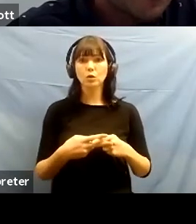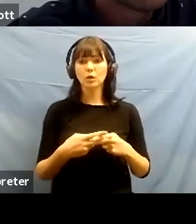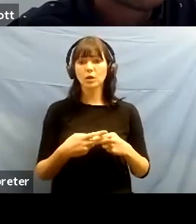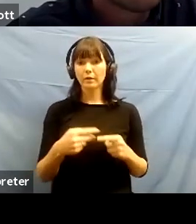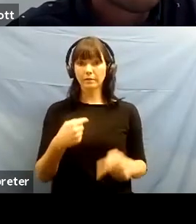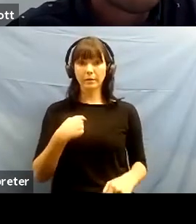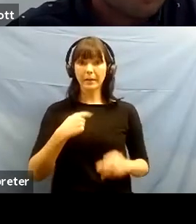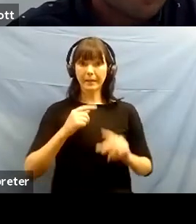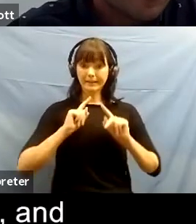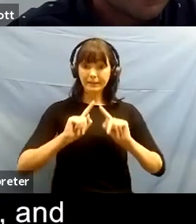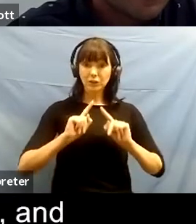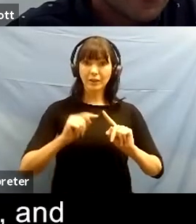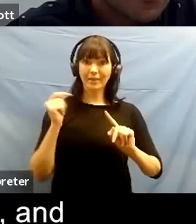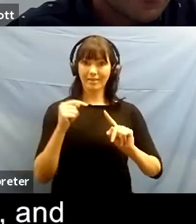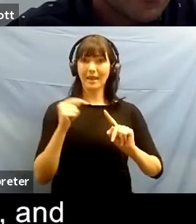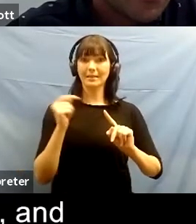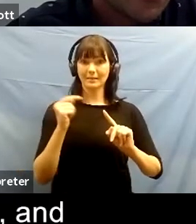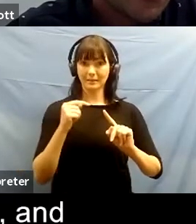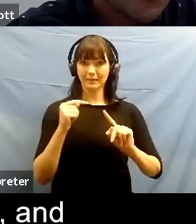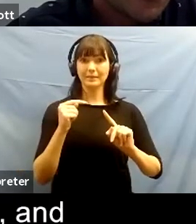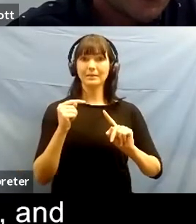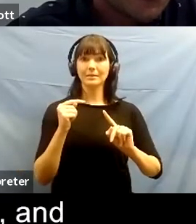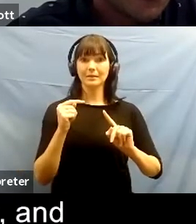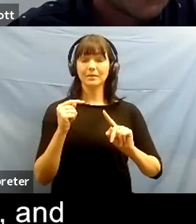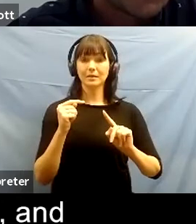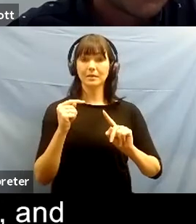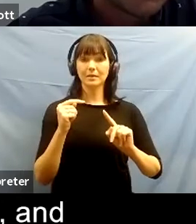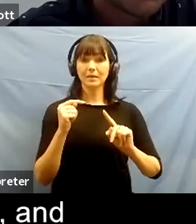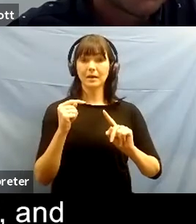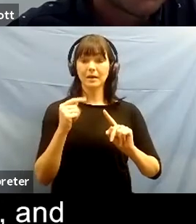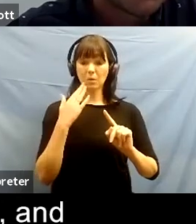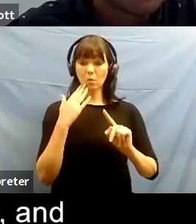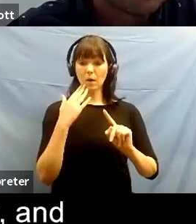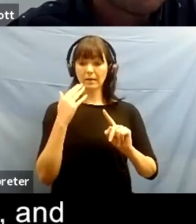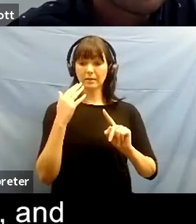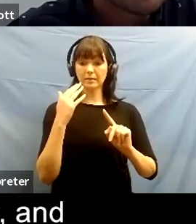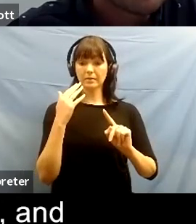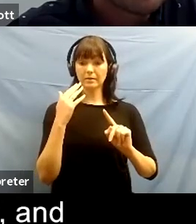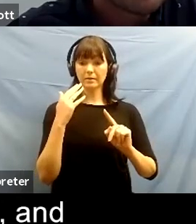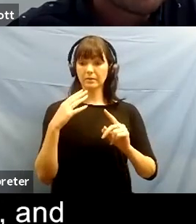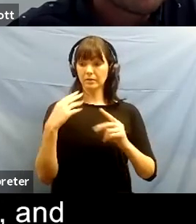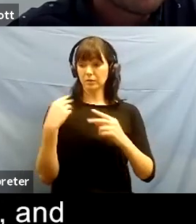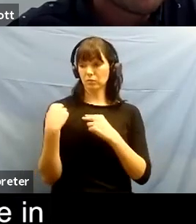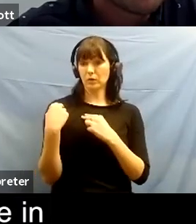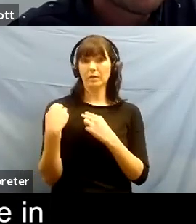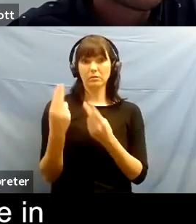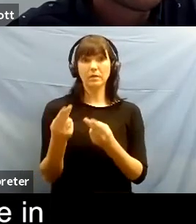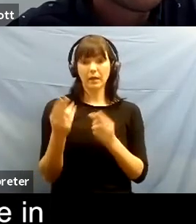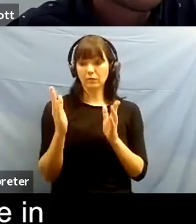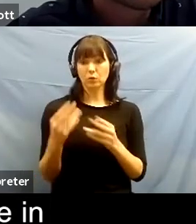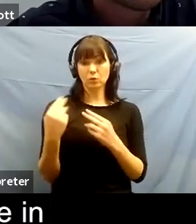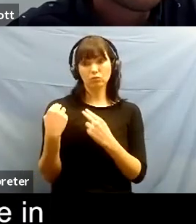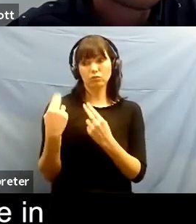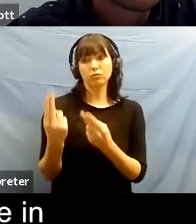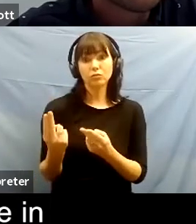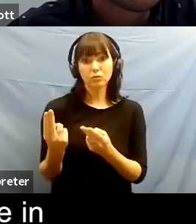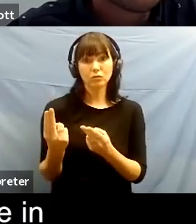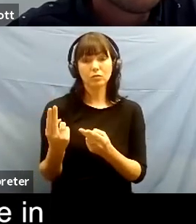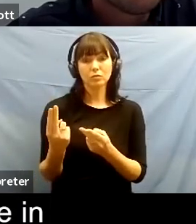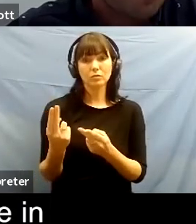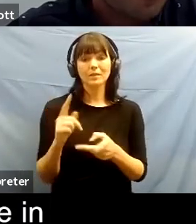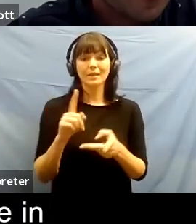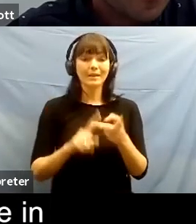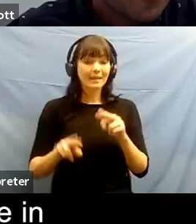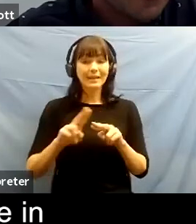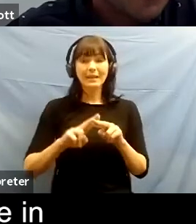um and handing it over really important and realizing we're not always in control we can't be in control if we are in control